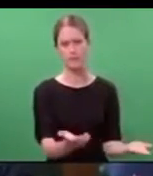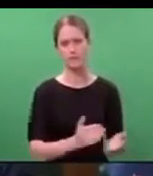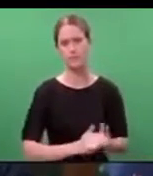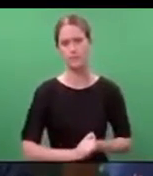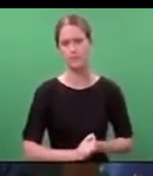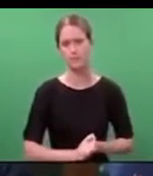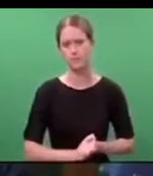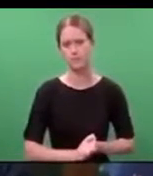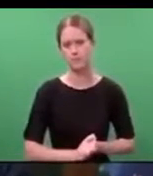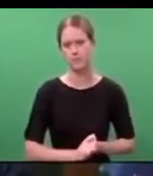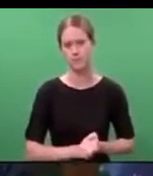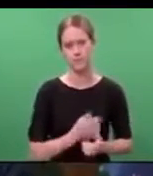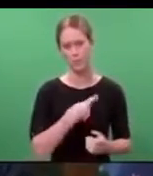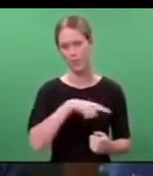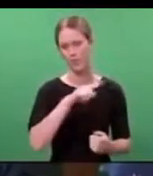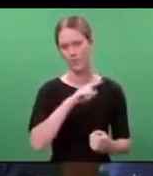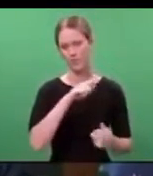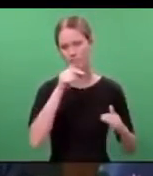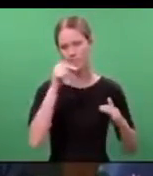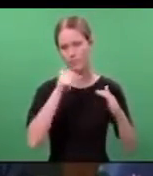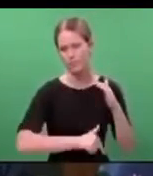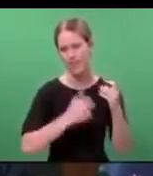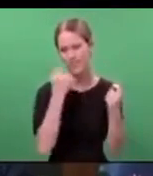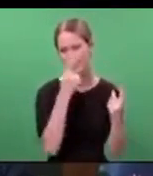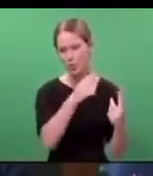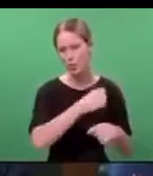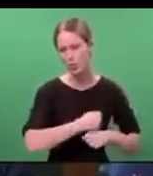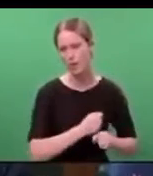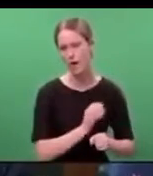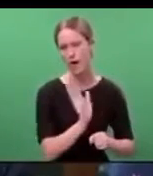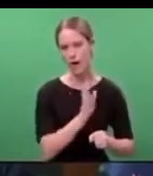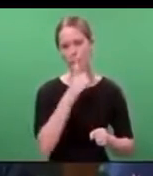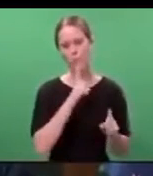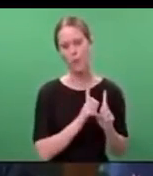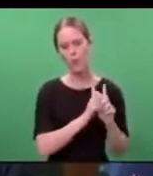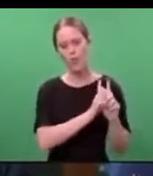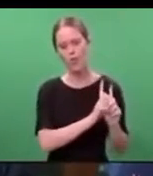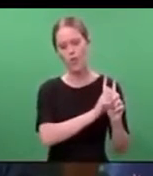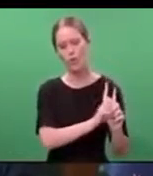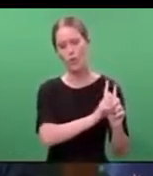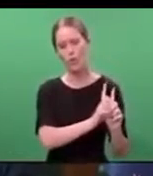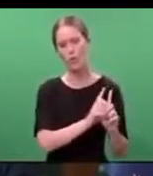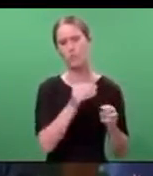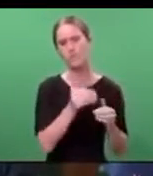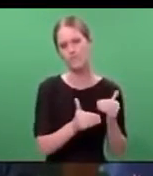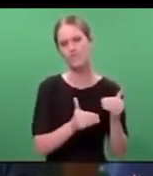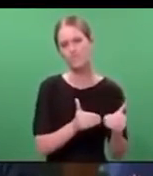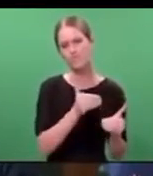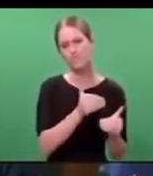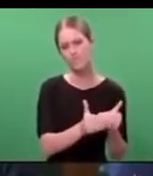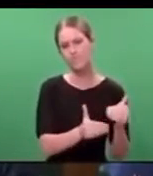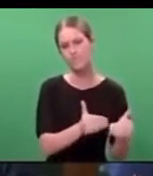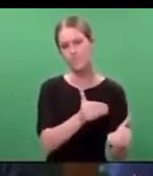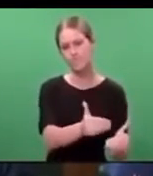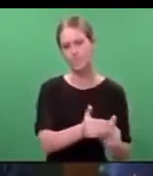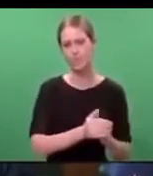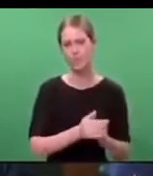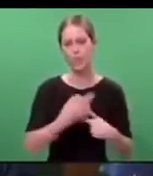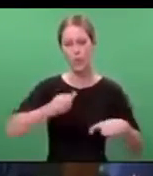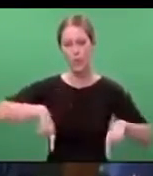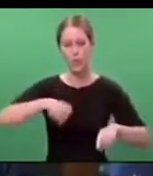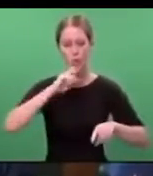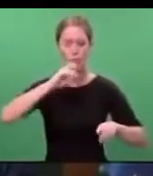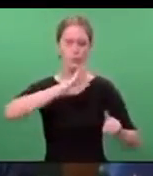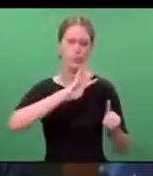We cannot know your grief. But we can walk with you at every stage. We can and we will